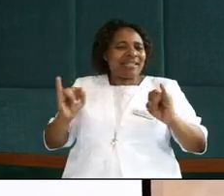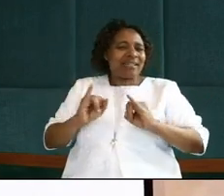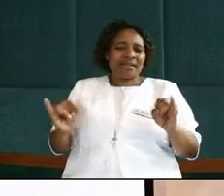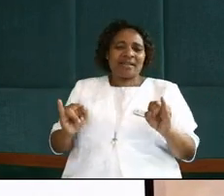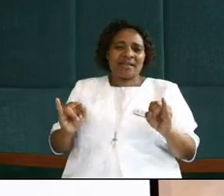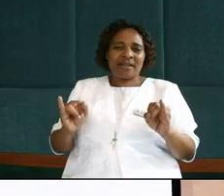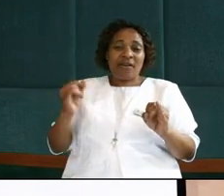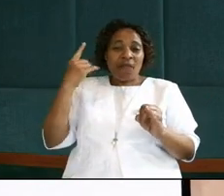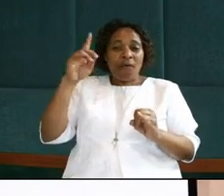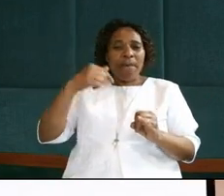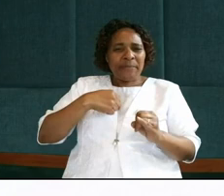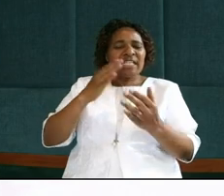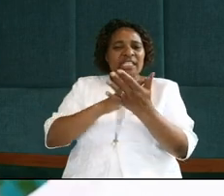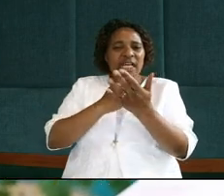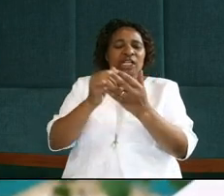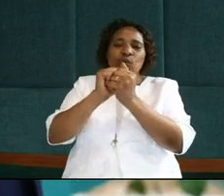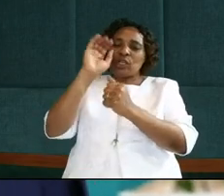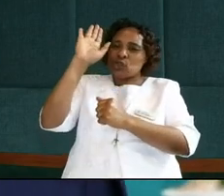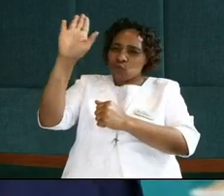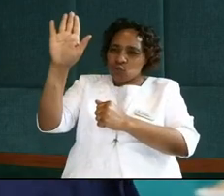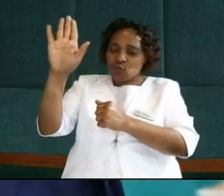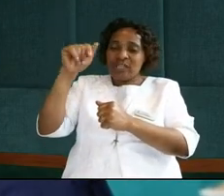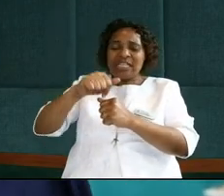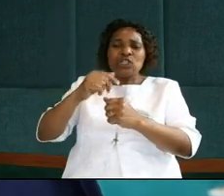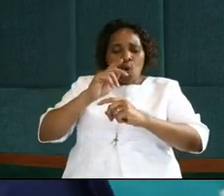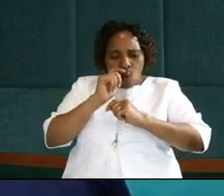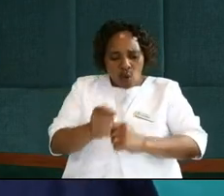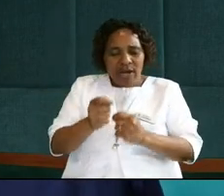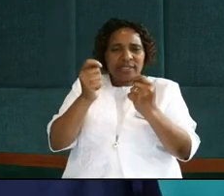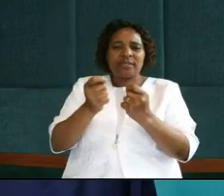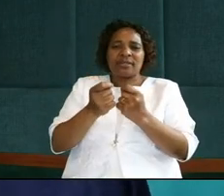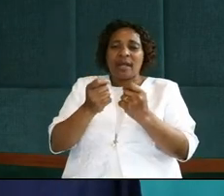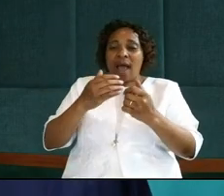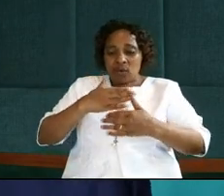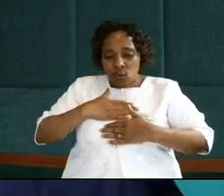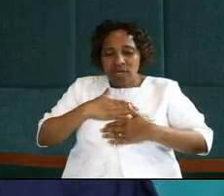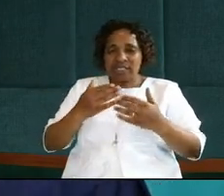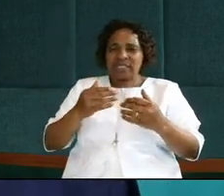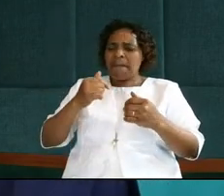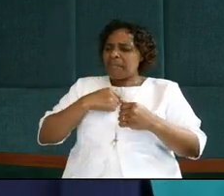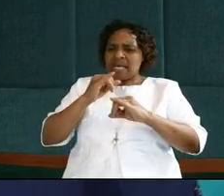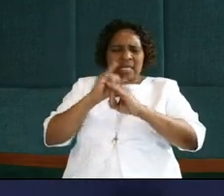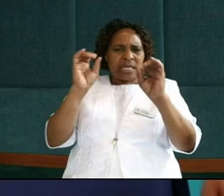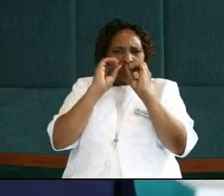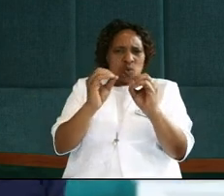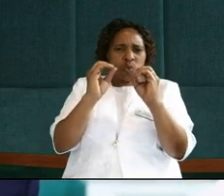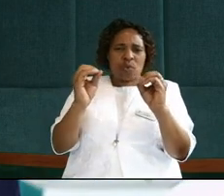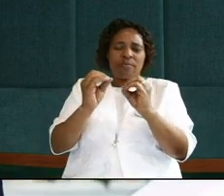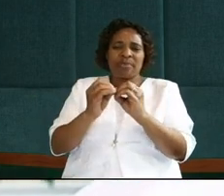is the word of me sharing with you their special holiness, yet to know I am not unclean.